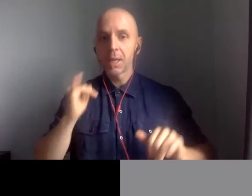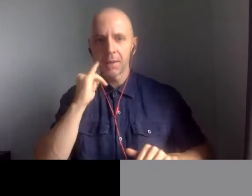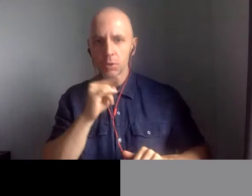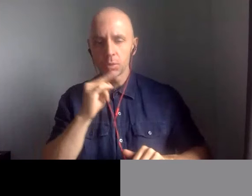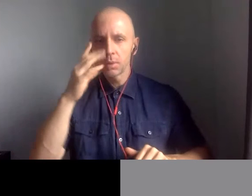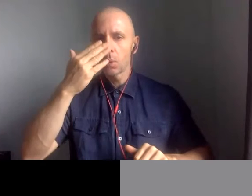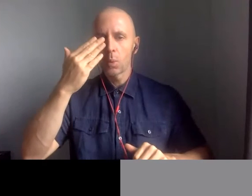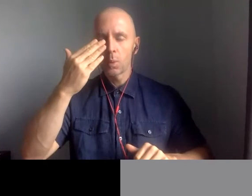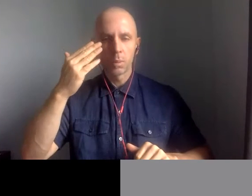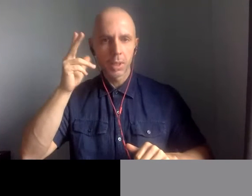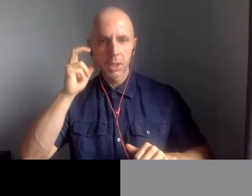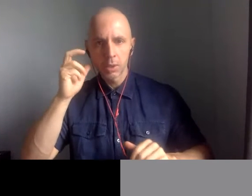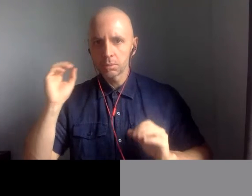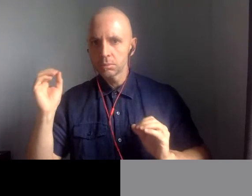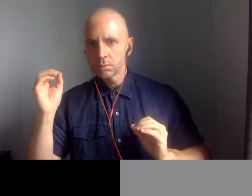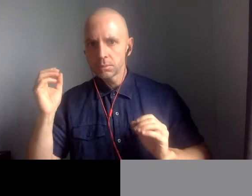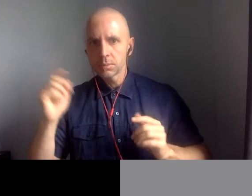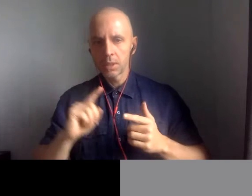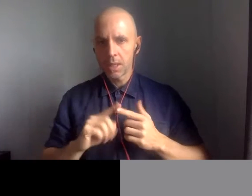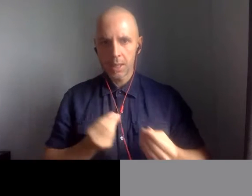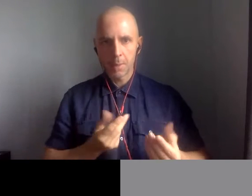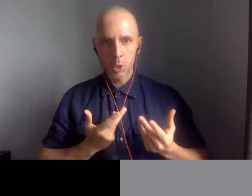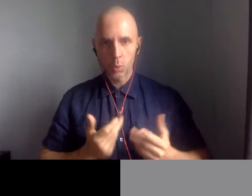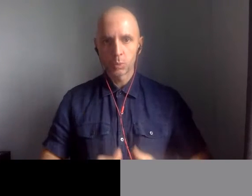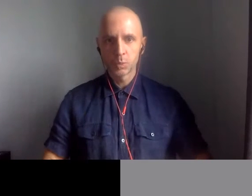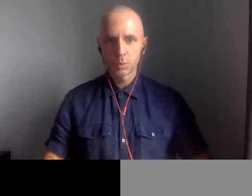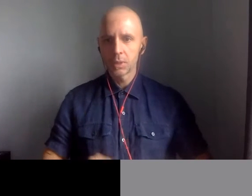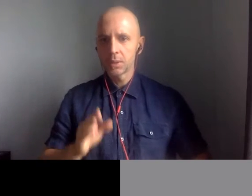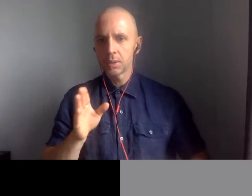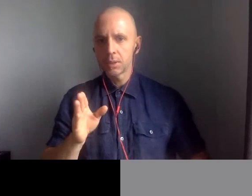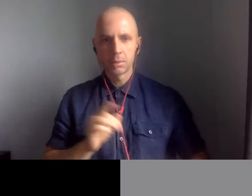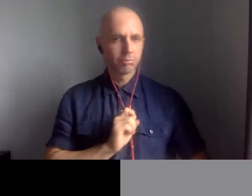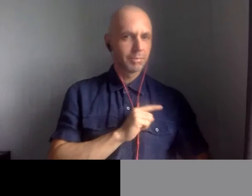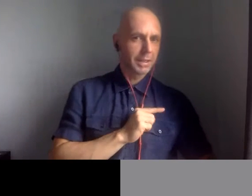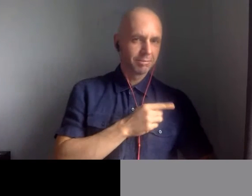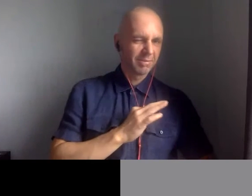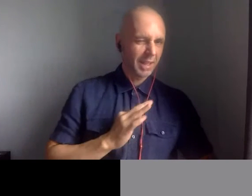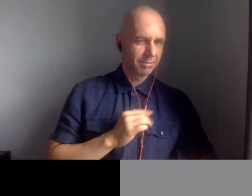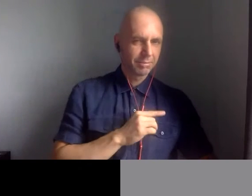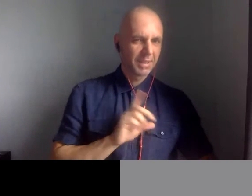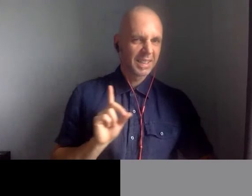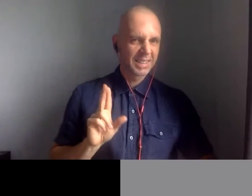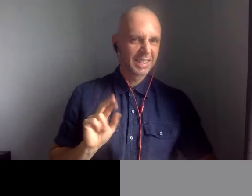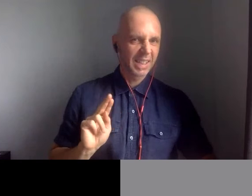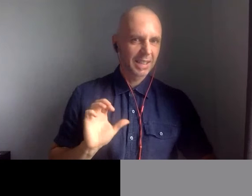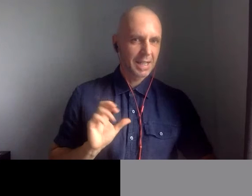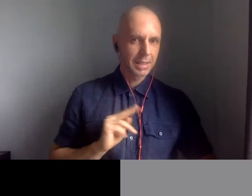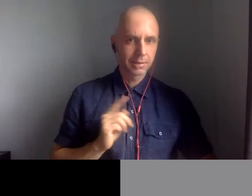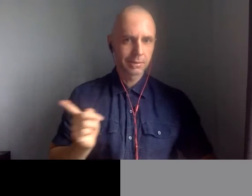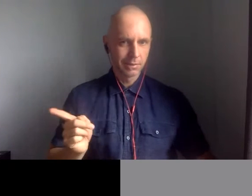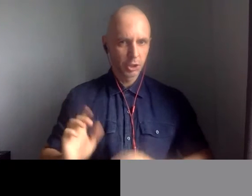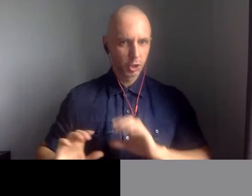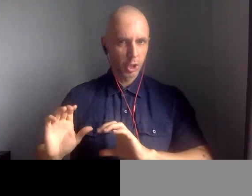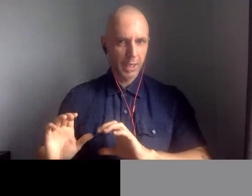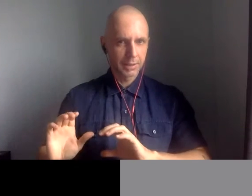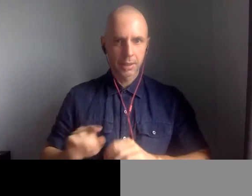So Duncan, will they be able to ask a question on screen or with questions in the Q&A? How do we deal with